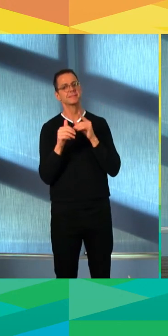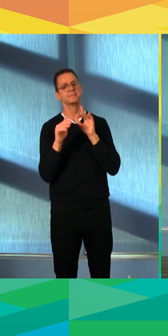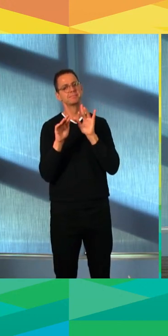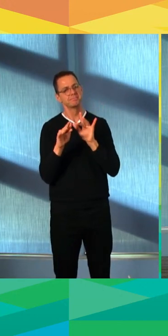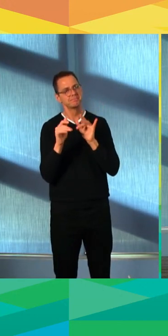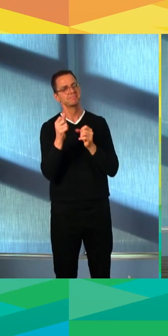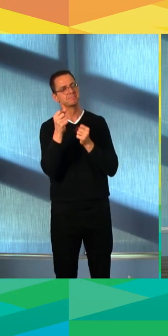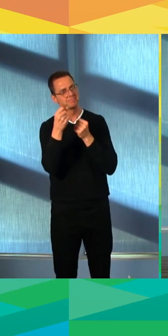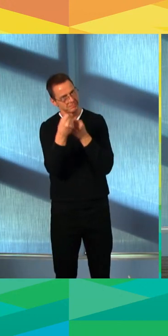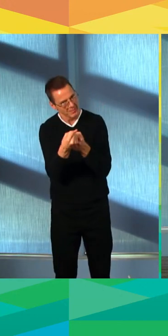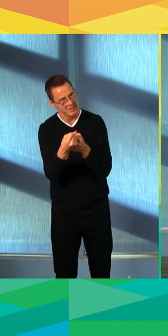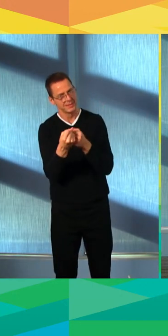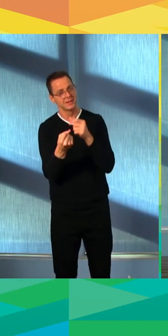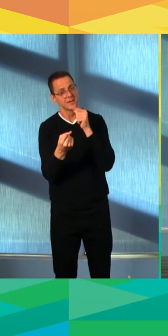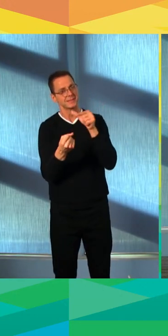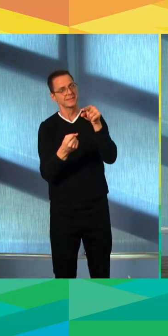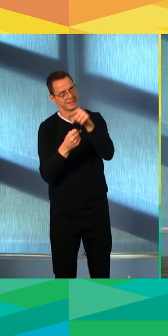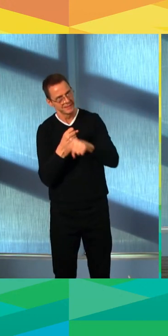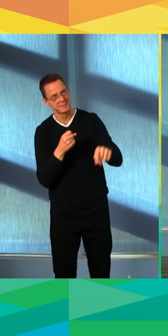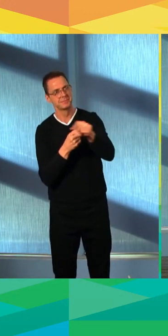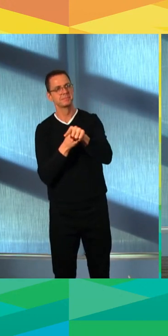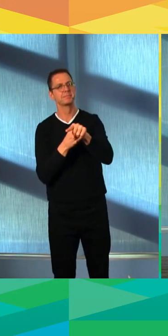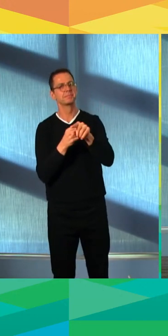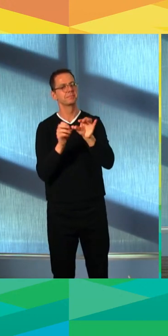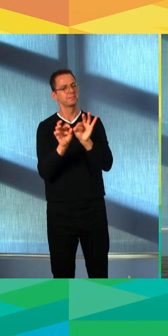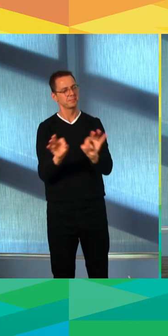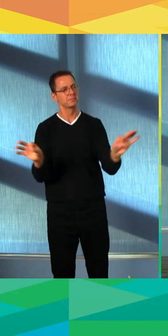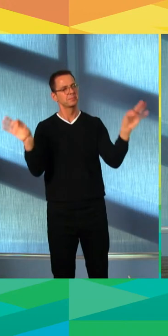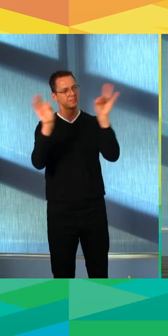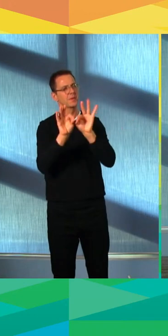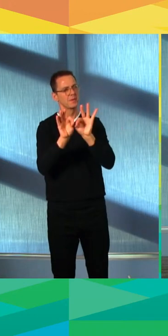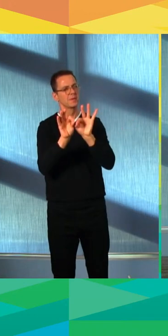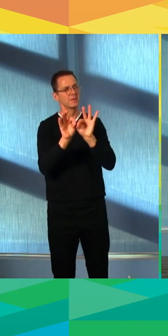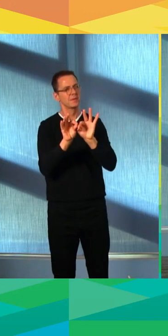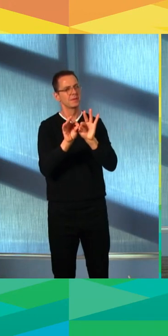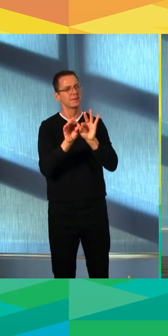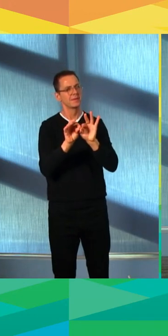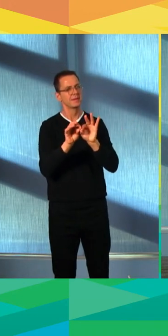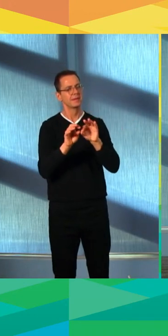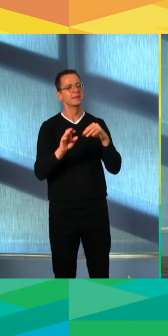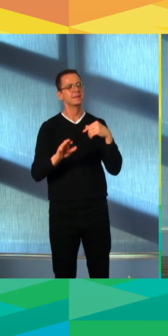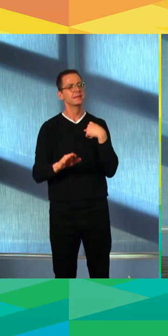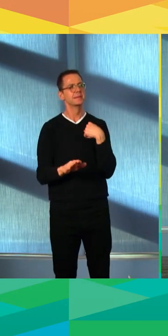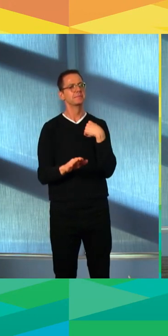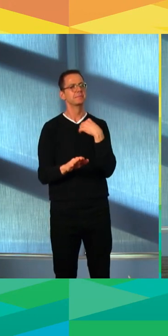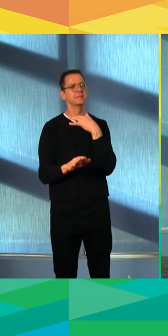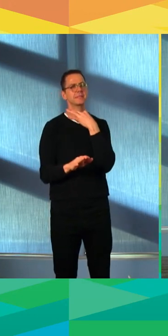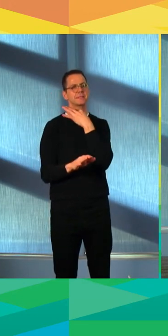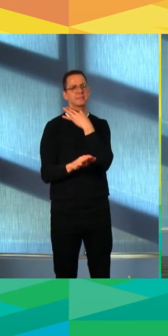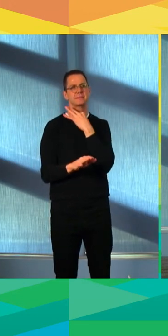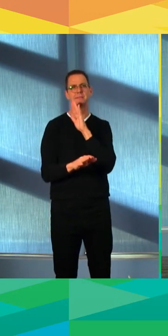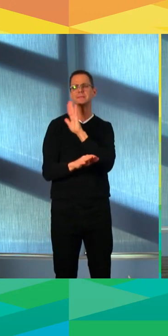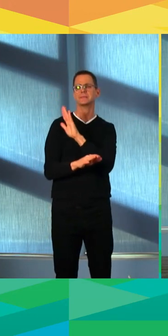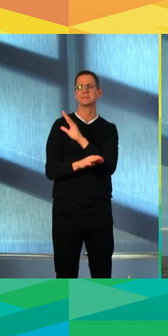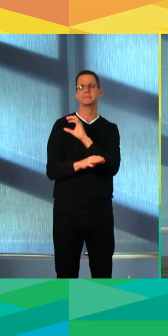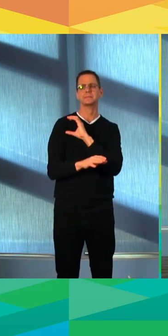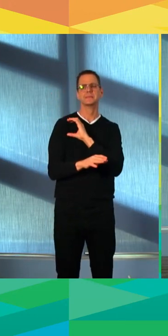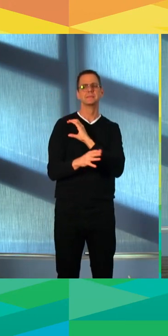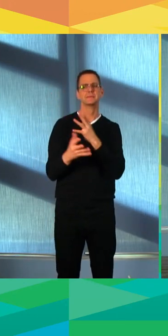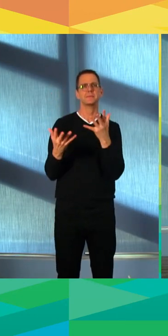ourselves to get right but need support and alignment from first responders